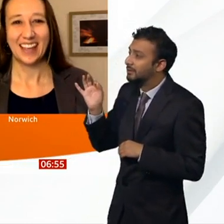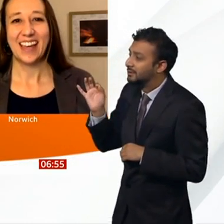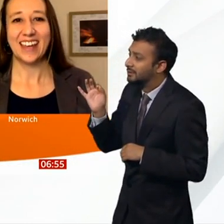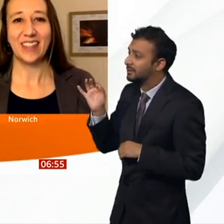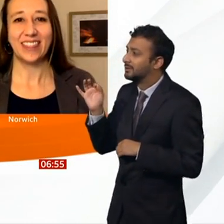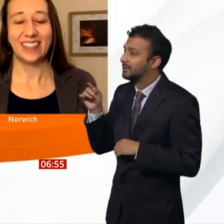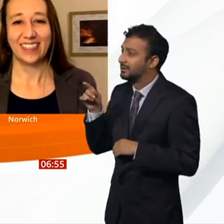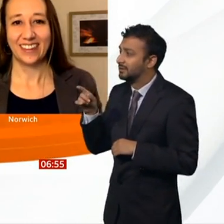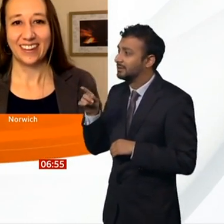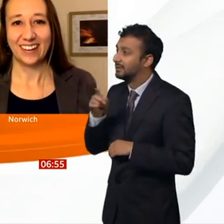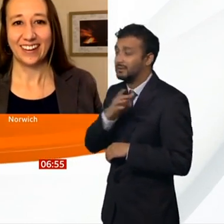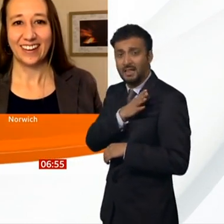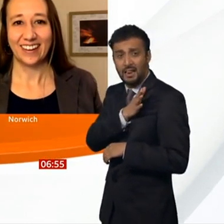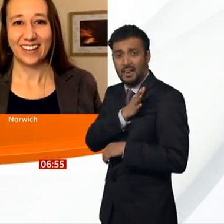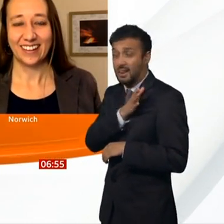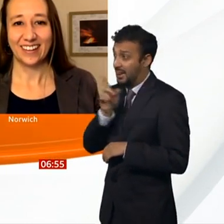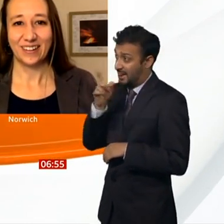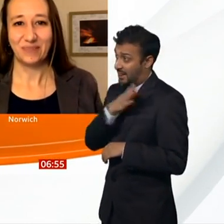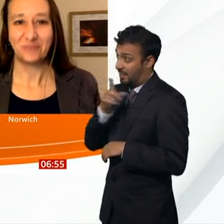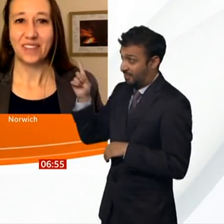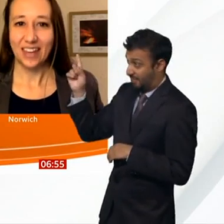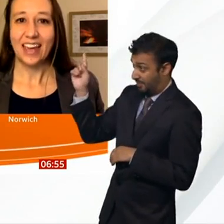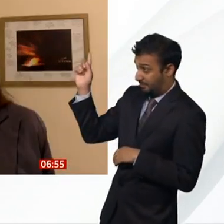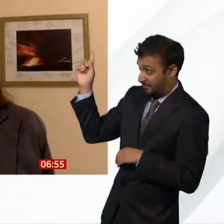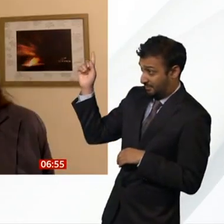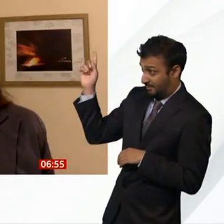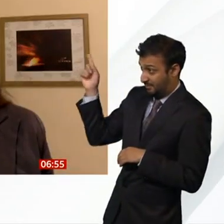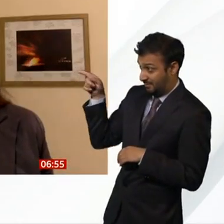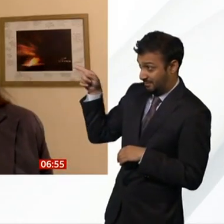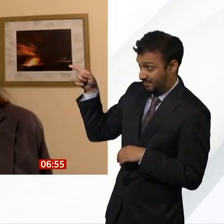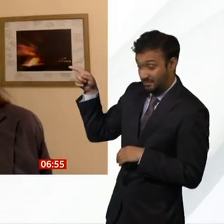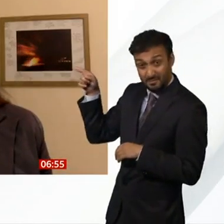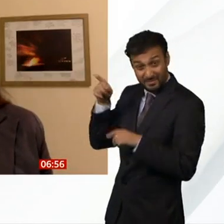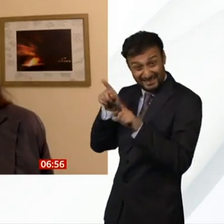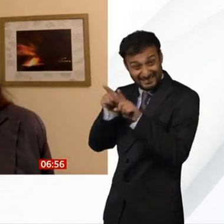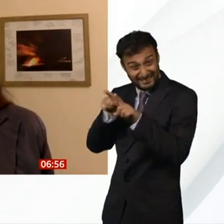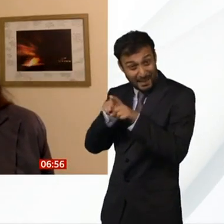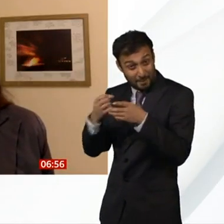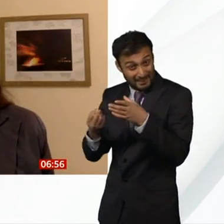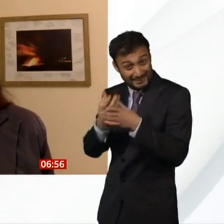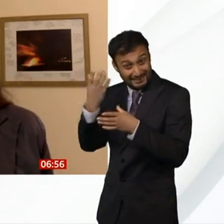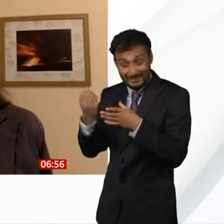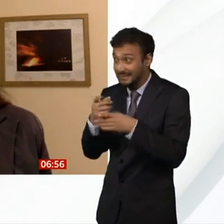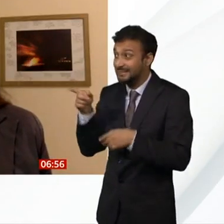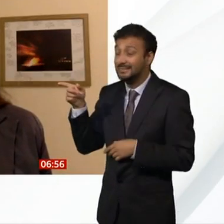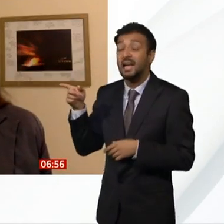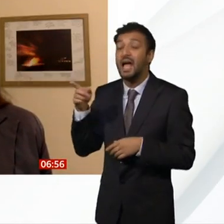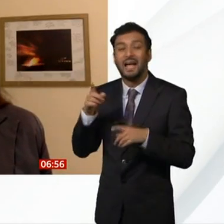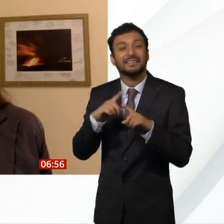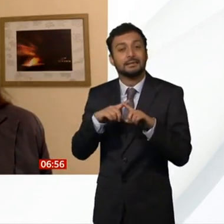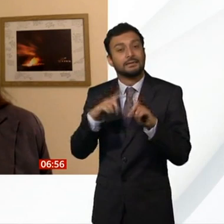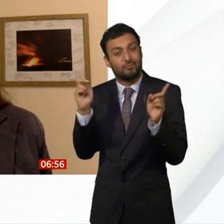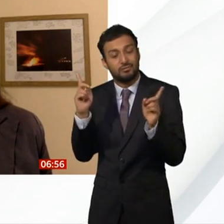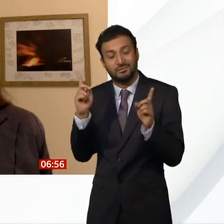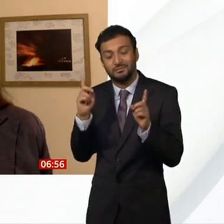I believe that is a volcano related to the volcano we're talking about. It is, yes. That's actually Kilauea volcano, which